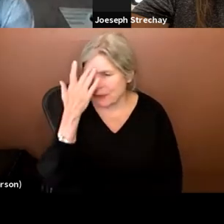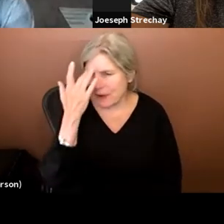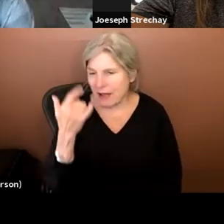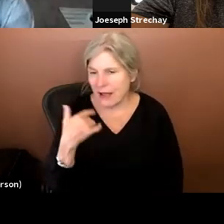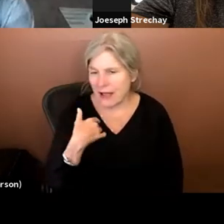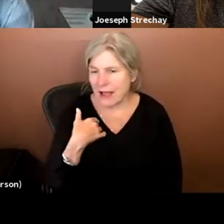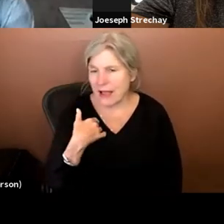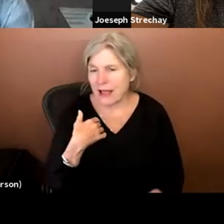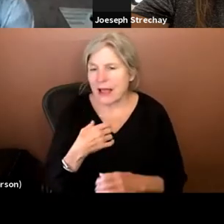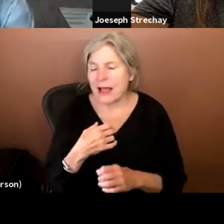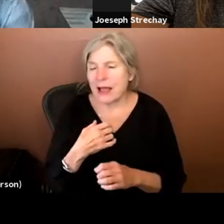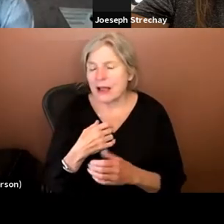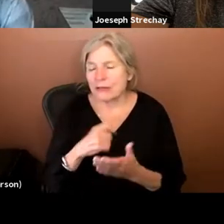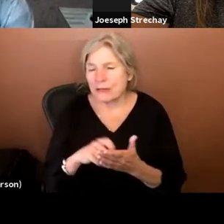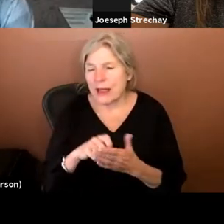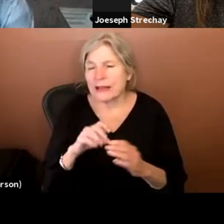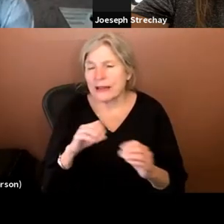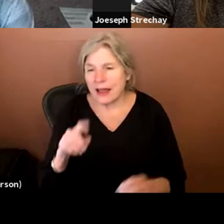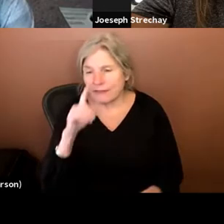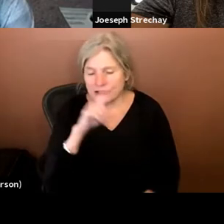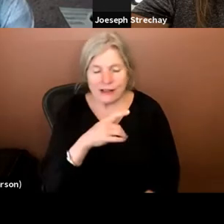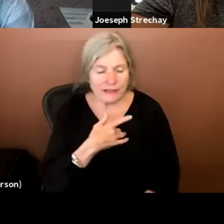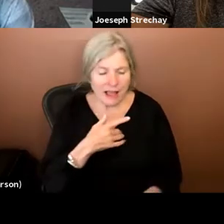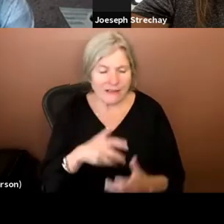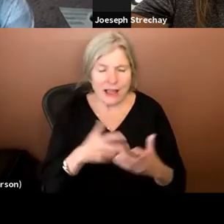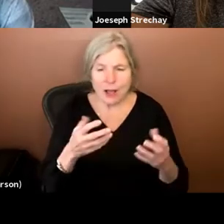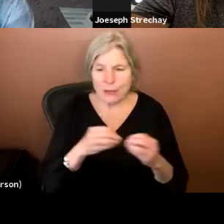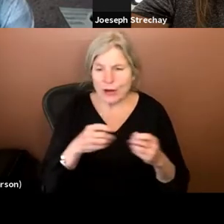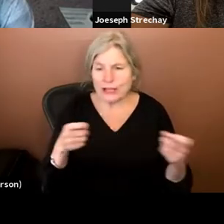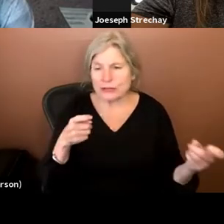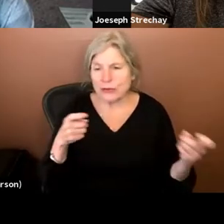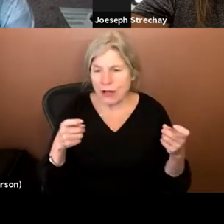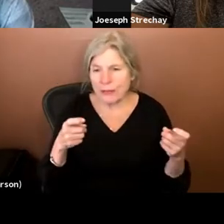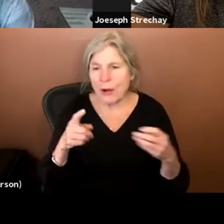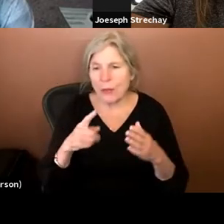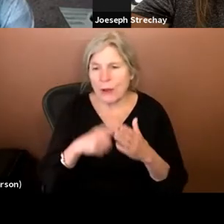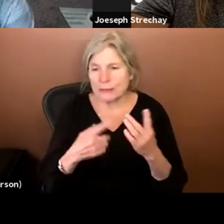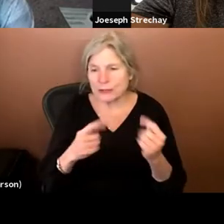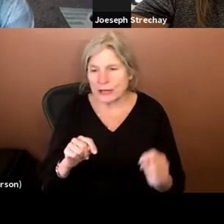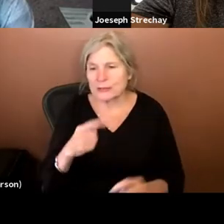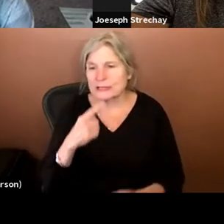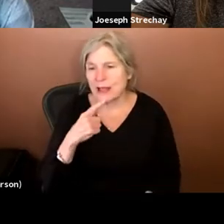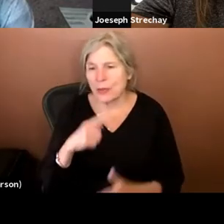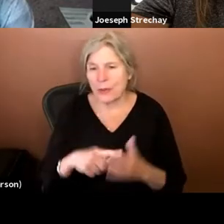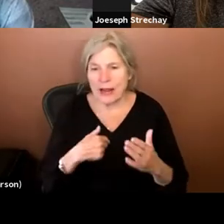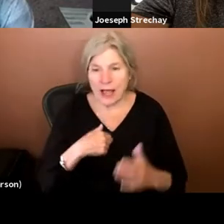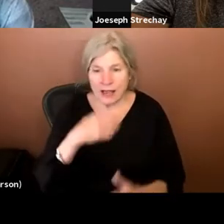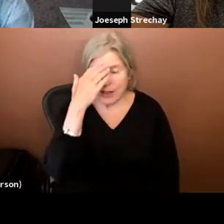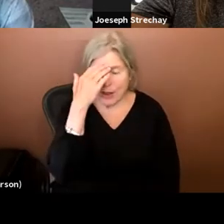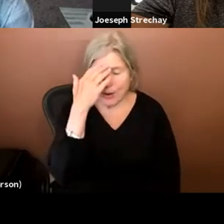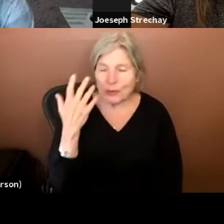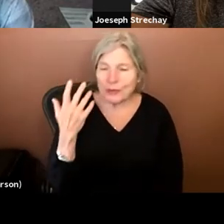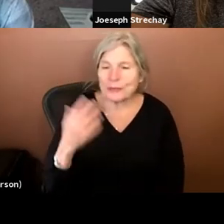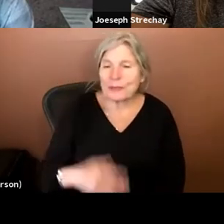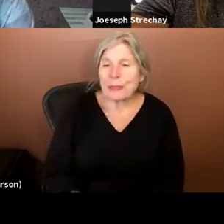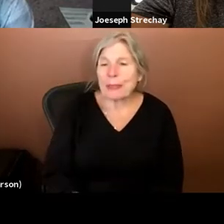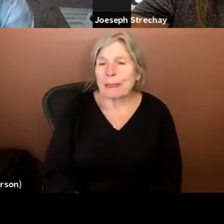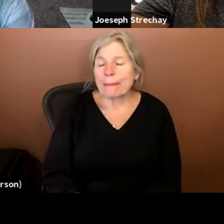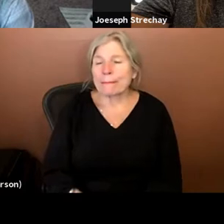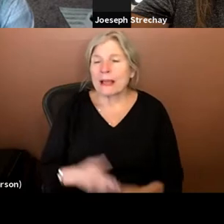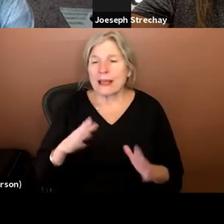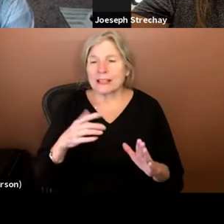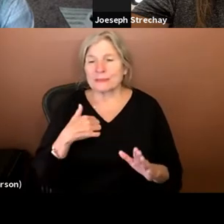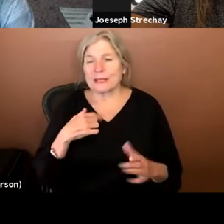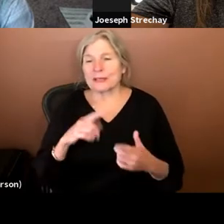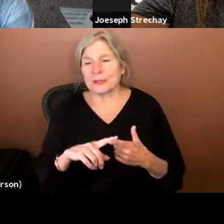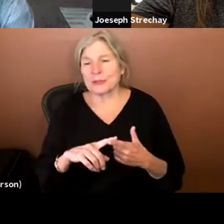uh, make nonfiction. I feel I have a lot more control over what I'm trying to say and what I know. Um, and it allows